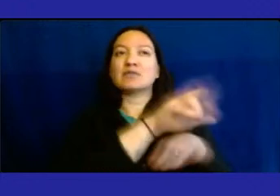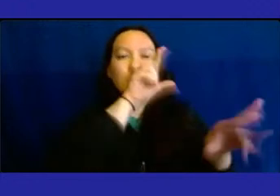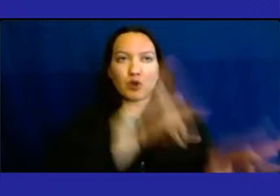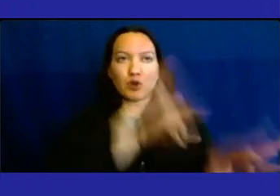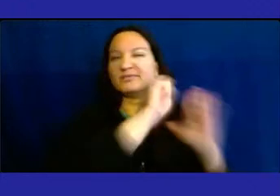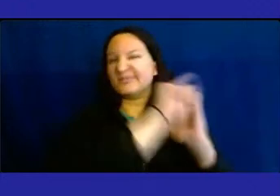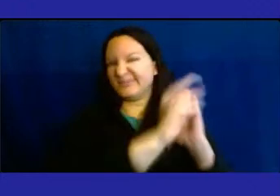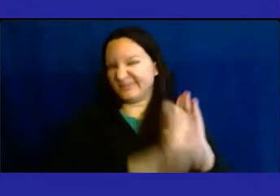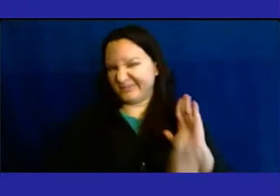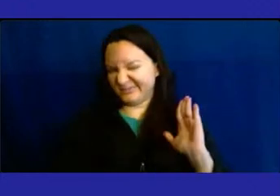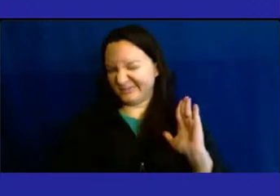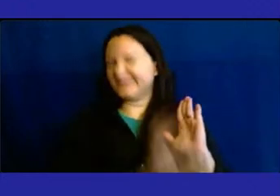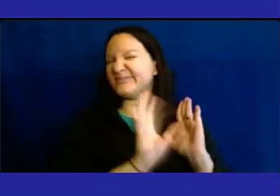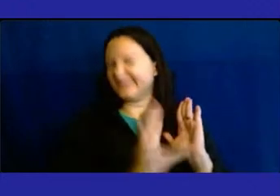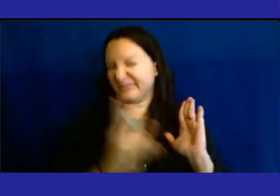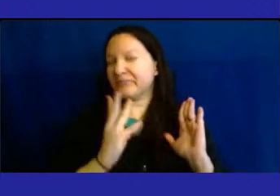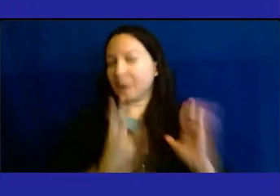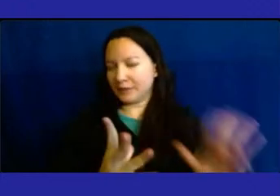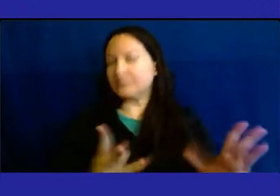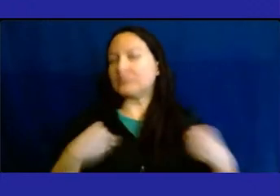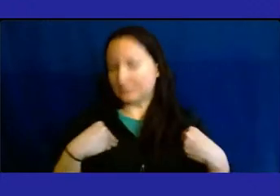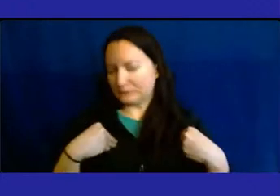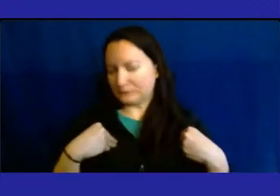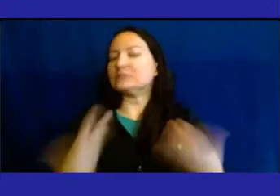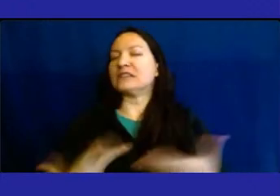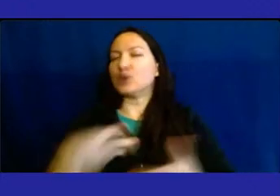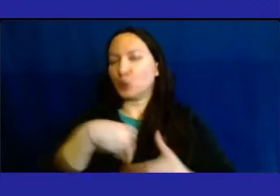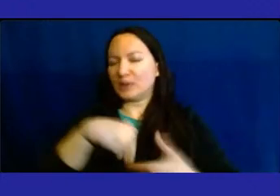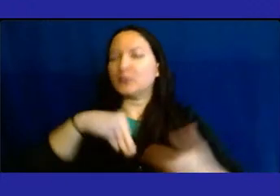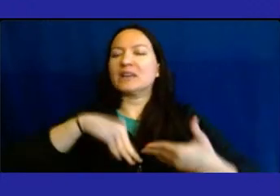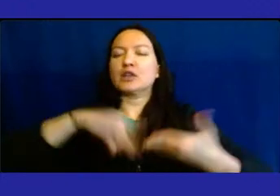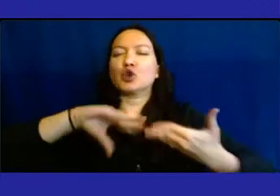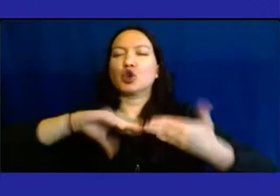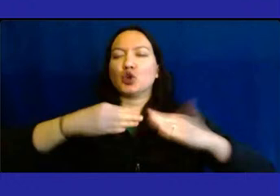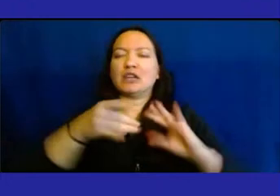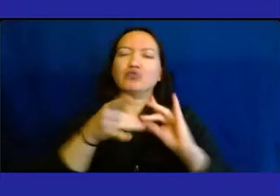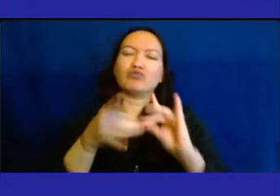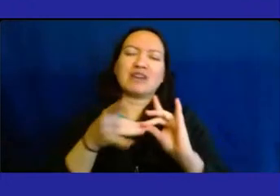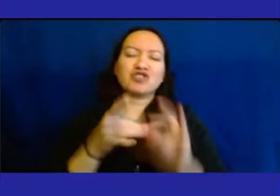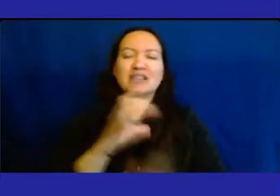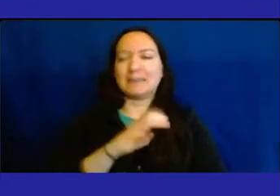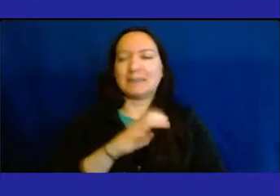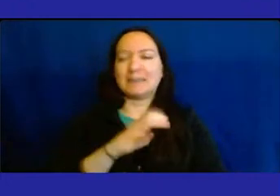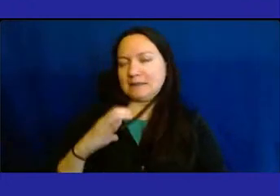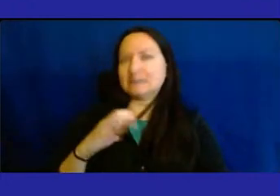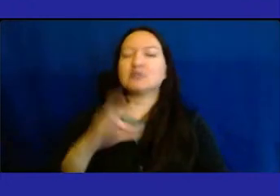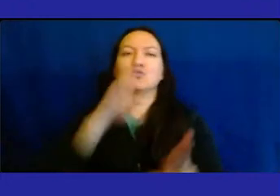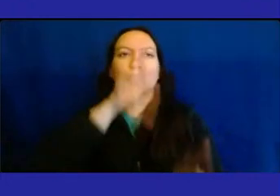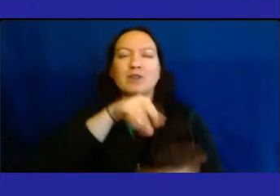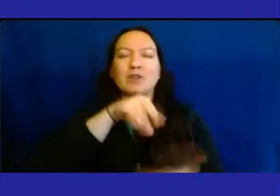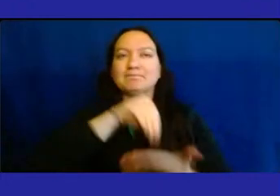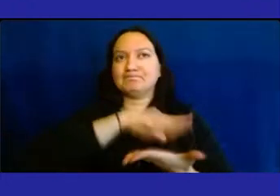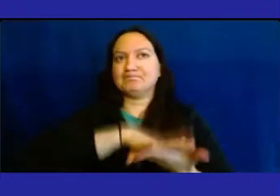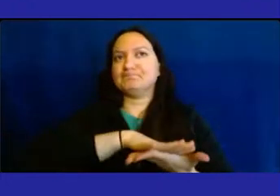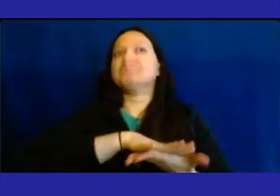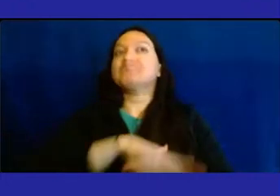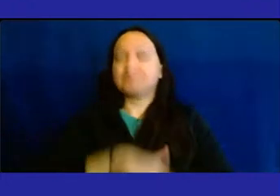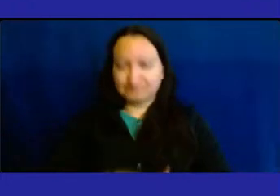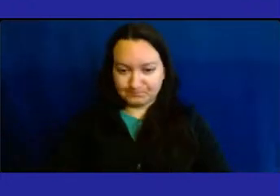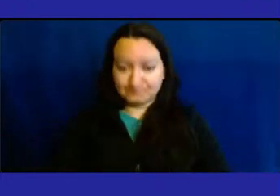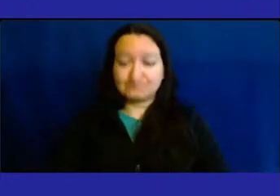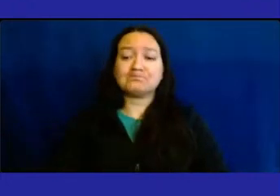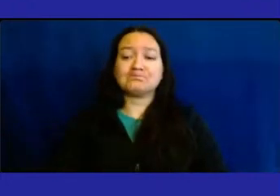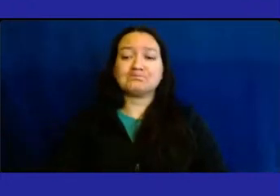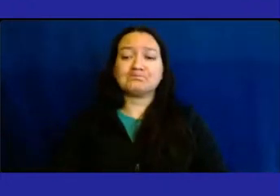report, which is, which is included in the Community Relations Committee report document. Now I